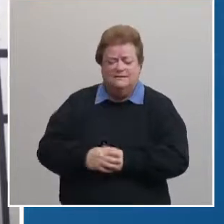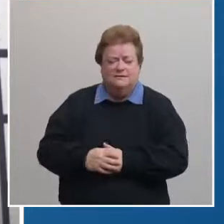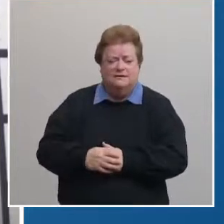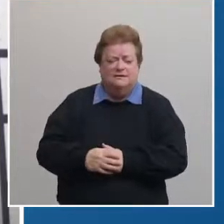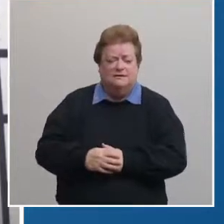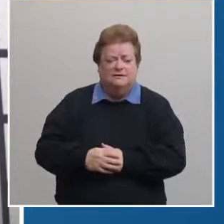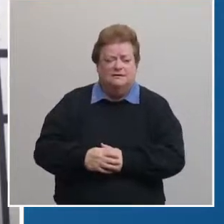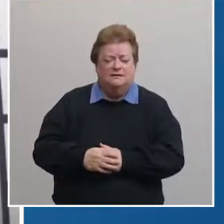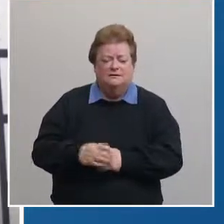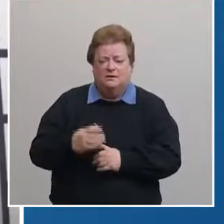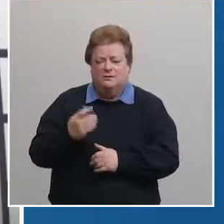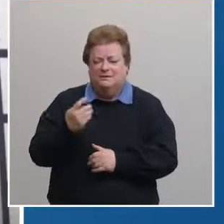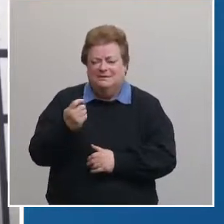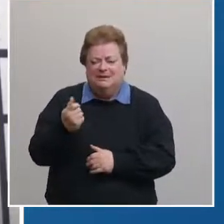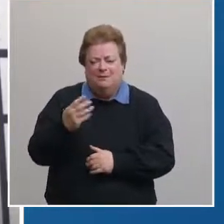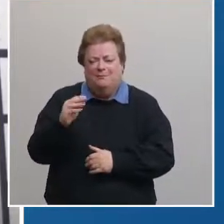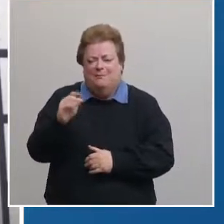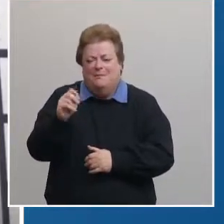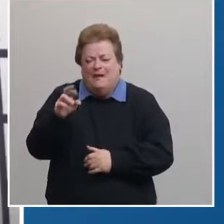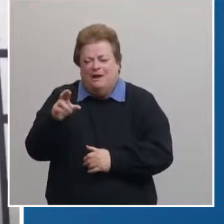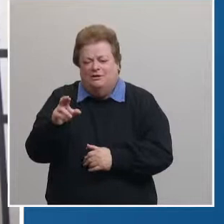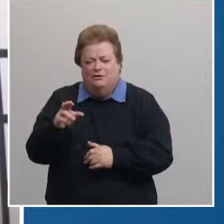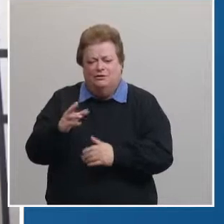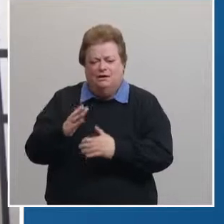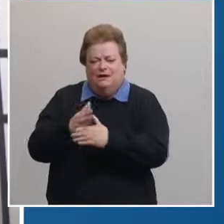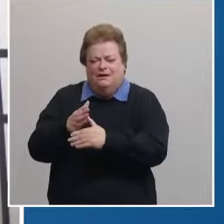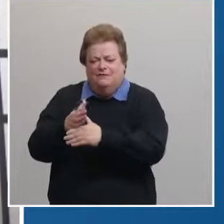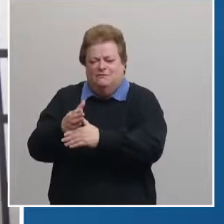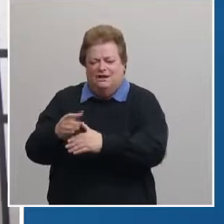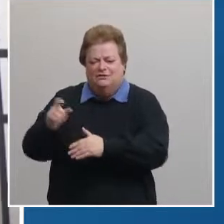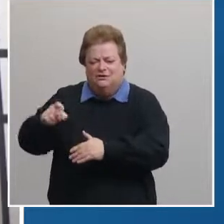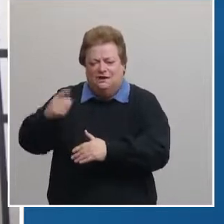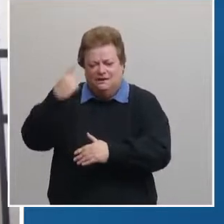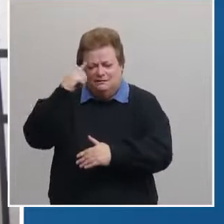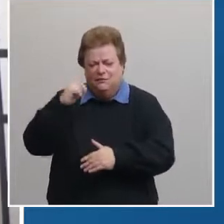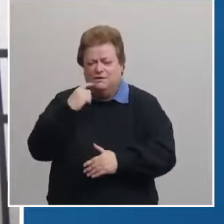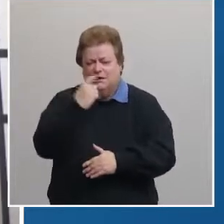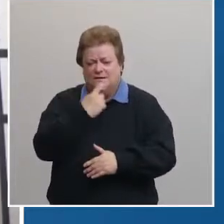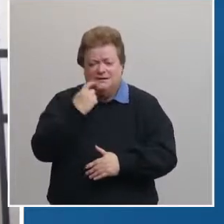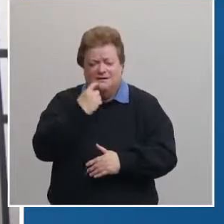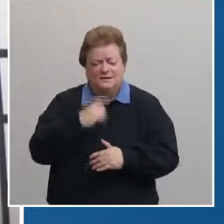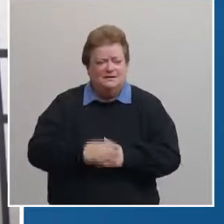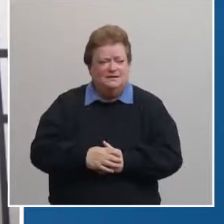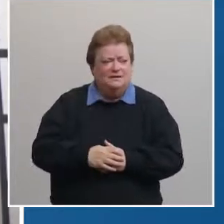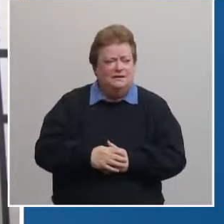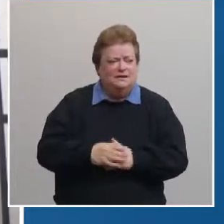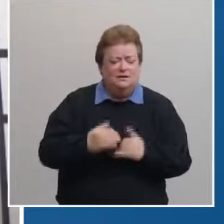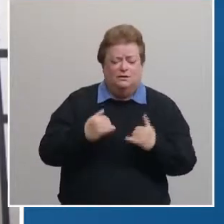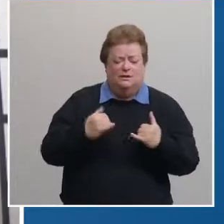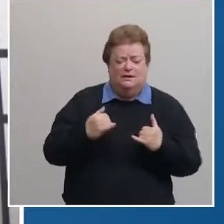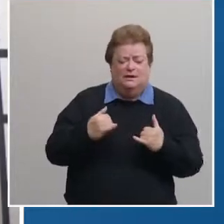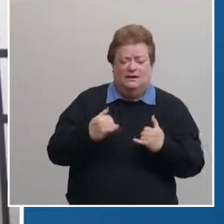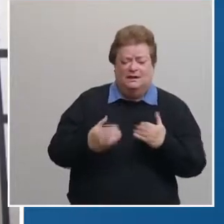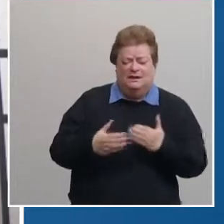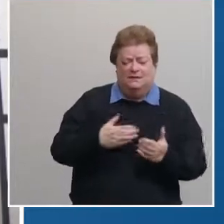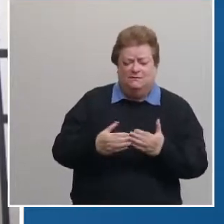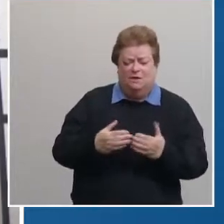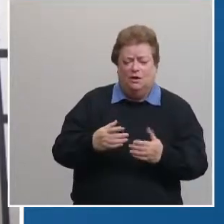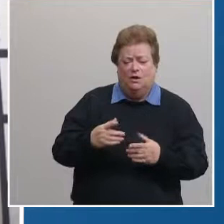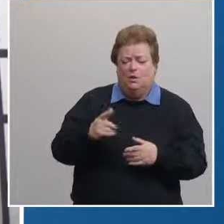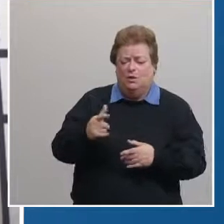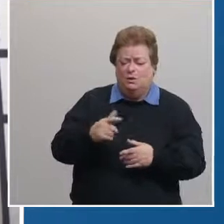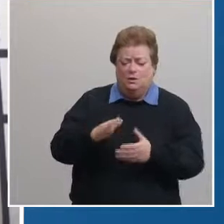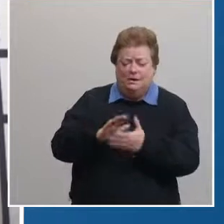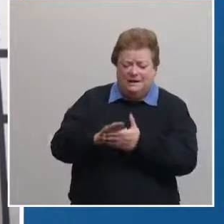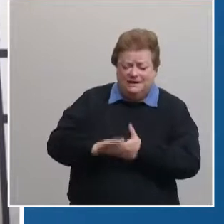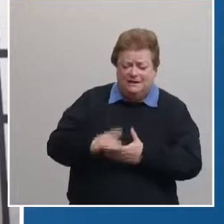interventive means the other thing that we are kind of cautious as a profession is the fact that coming to your dental cleaning